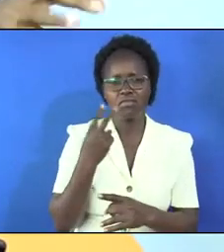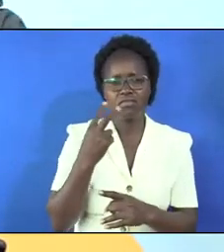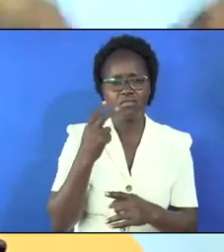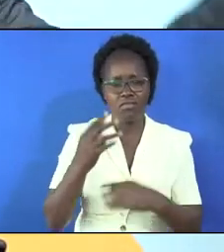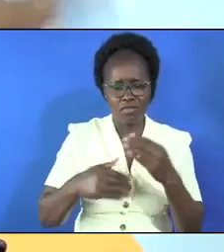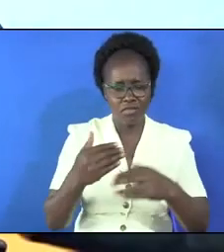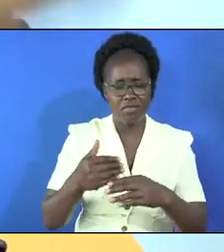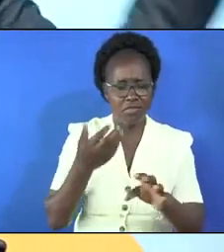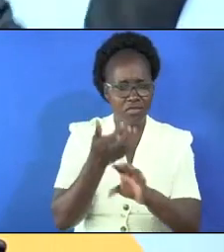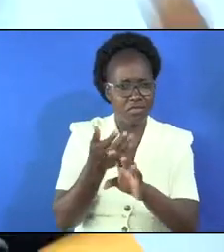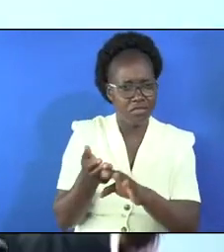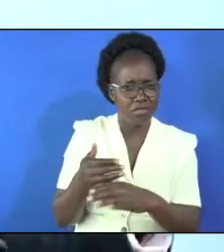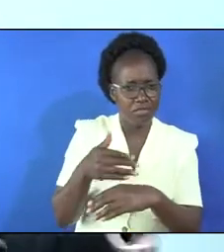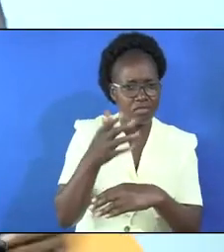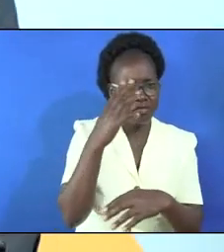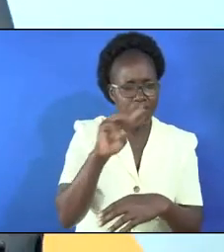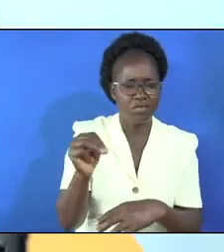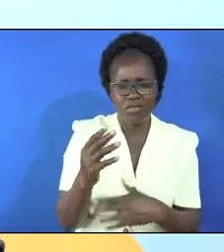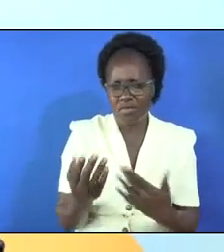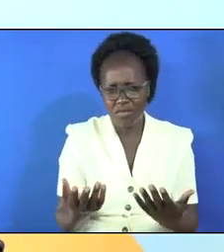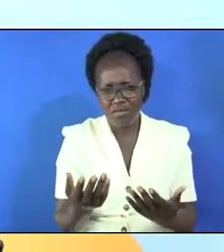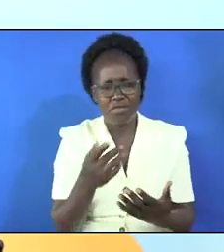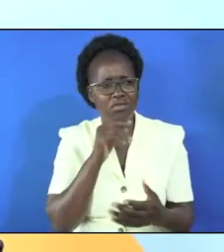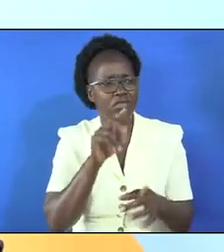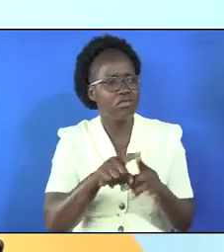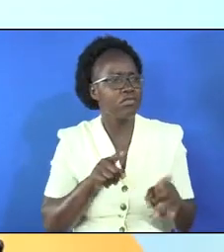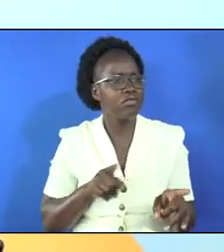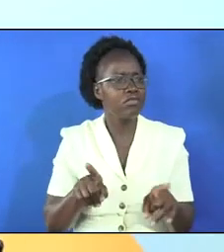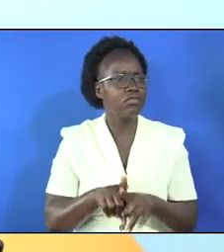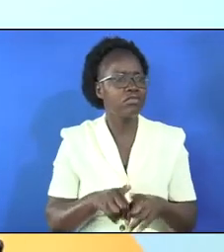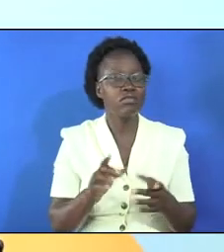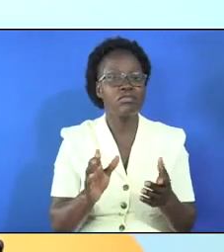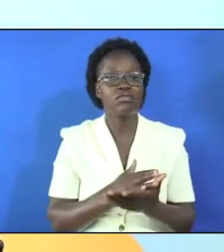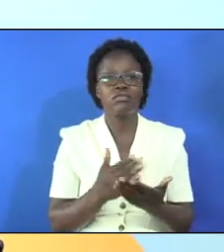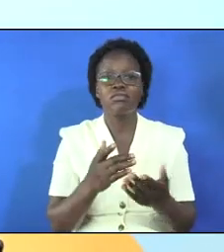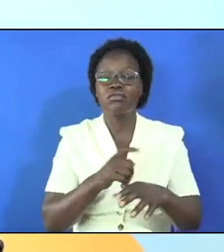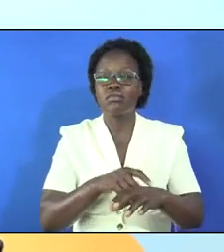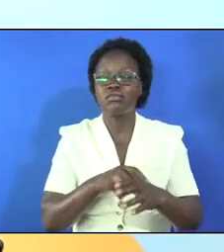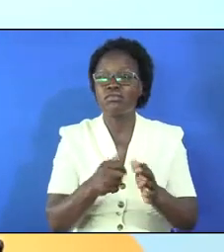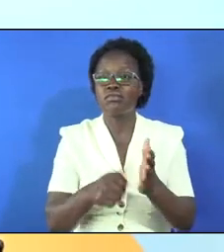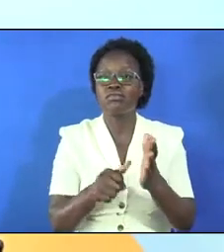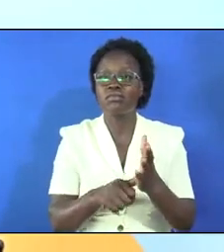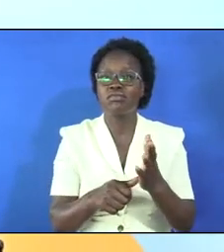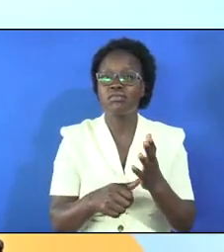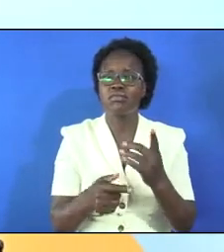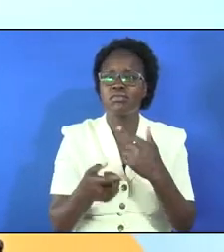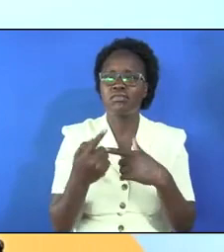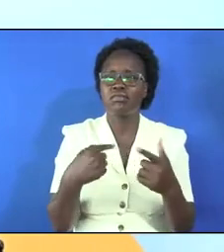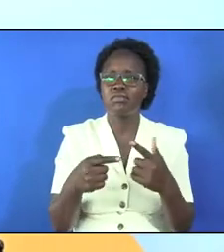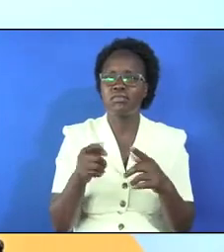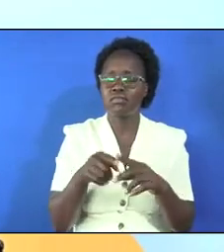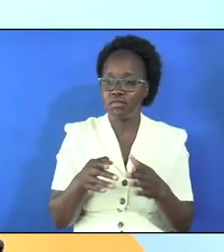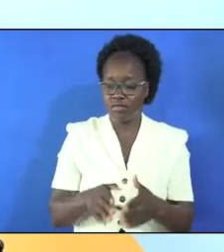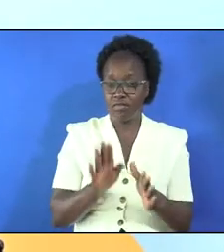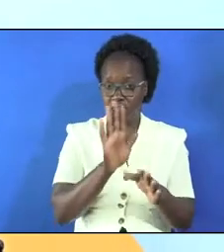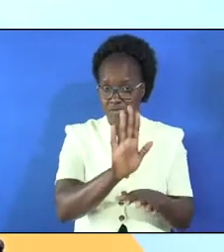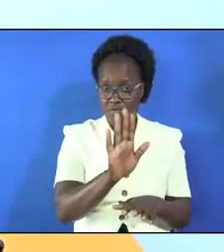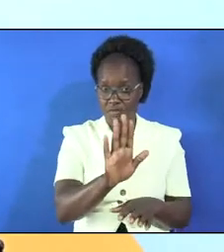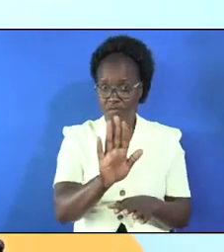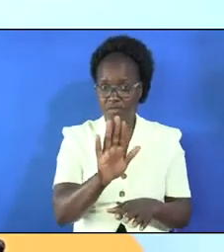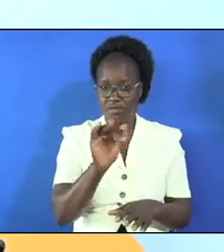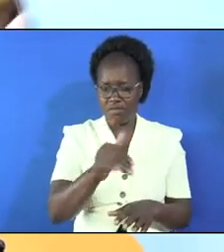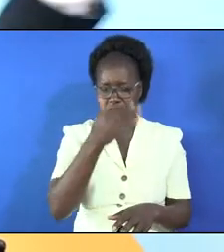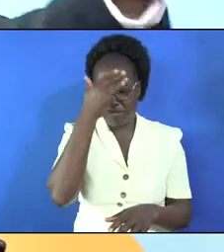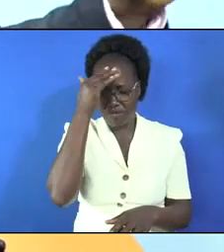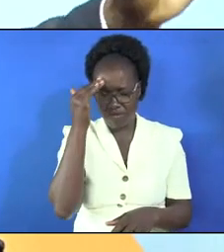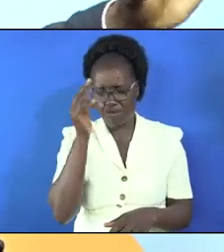roll the stone away for them you see brothers and sisters sometimes problems will come on your way that